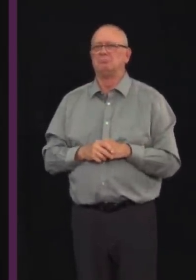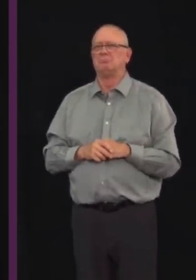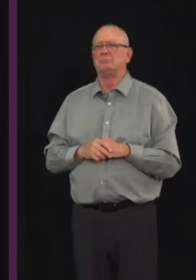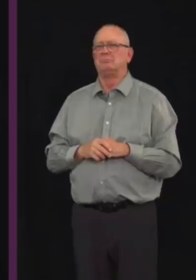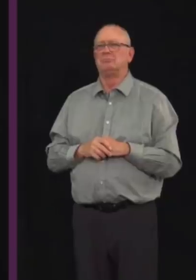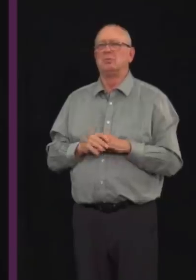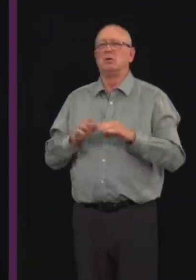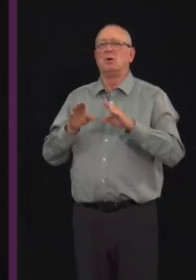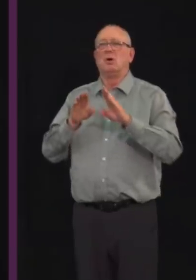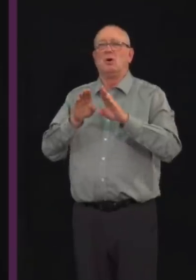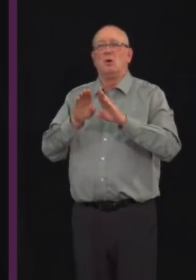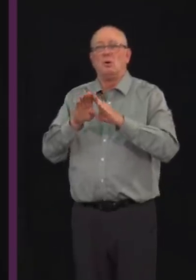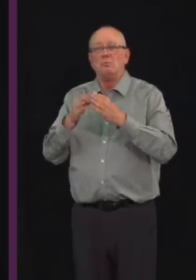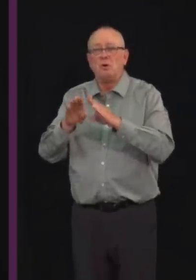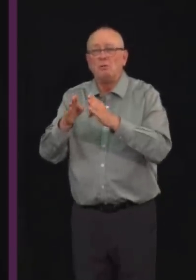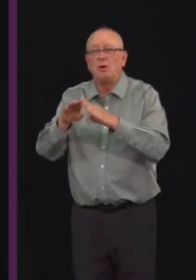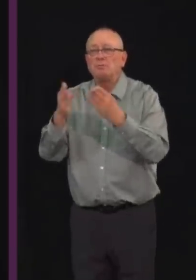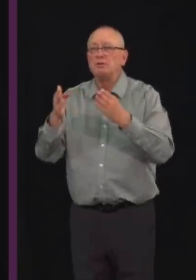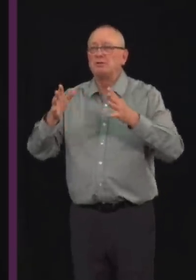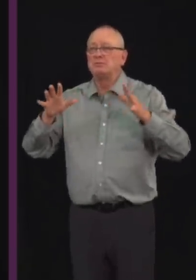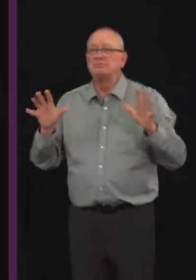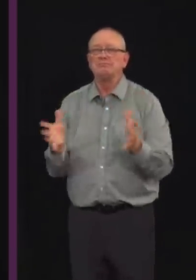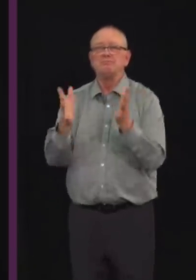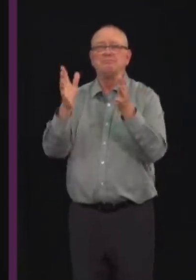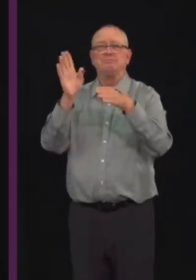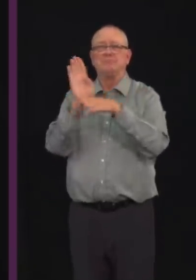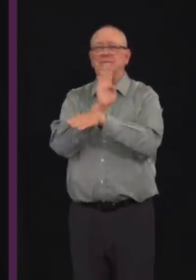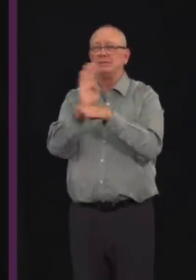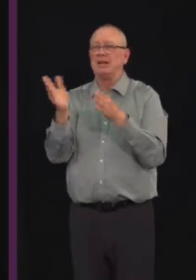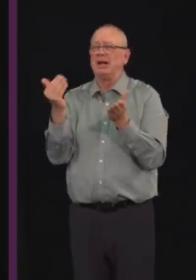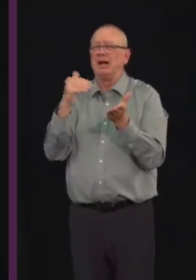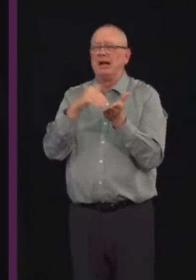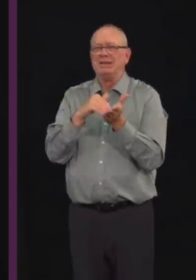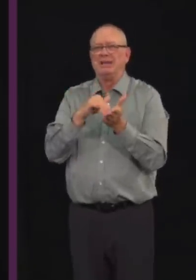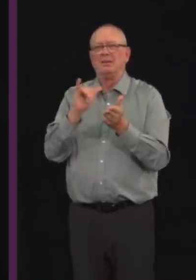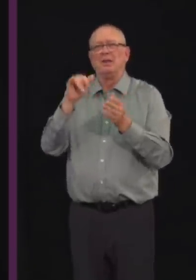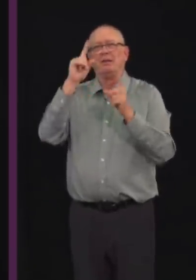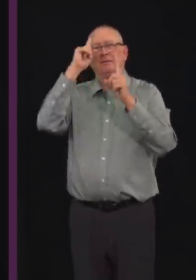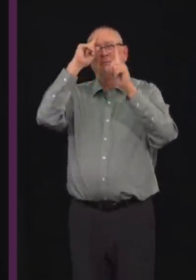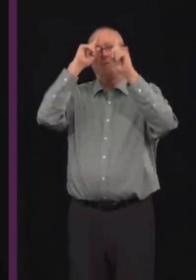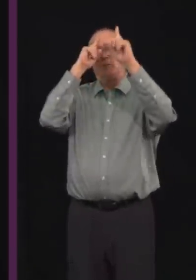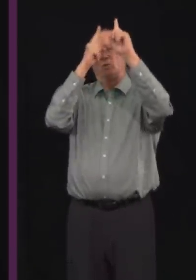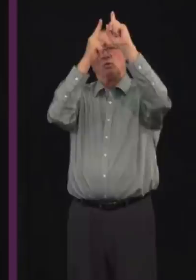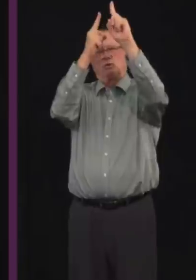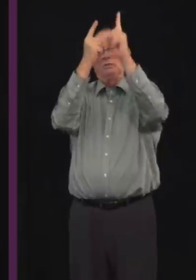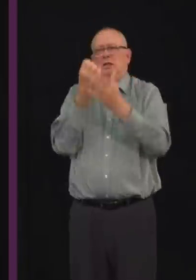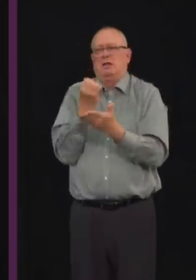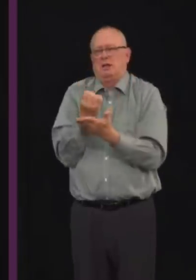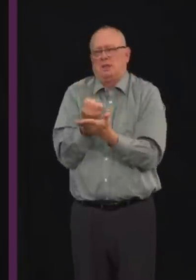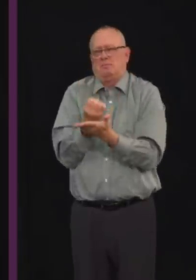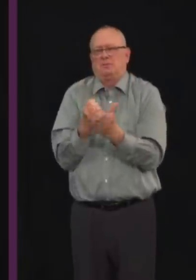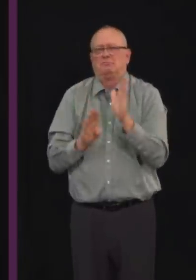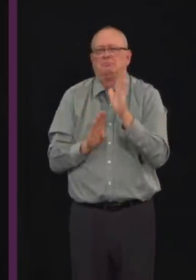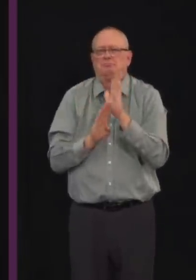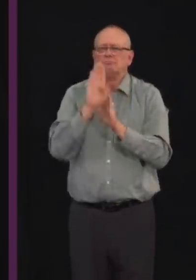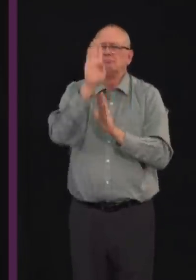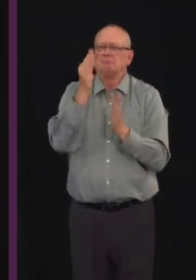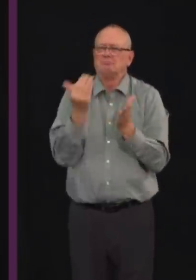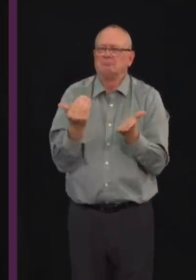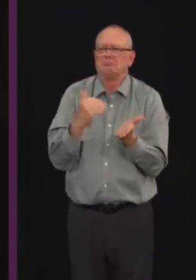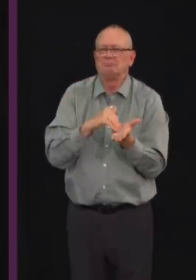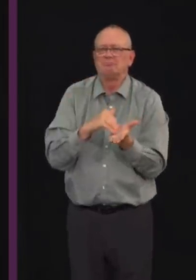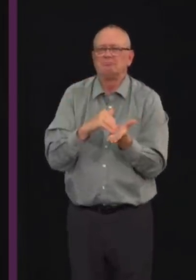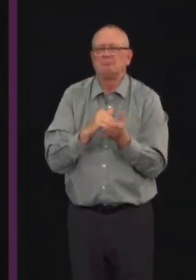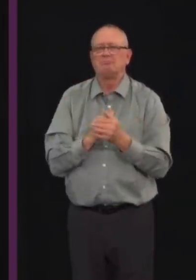strategy is really the starting point of our broader economic recovery plan. If we continue to get the relaunch right, the recovery